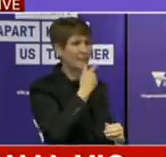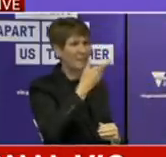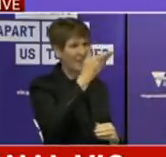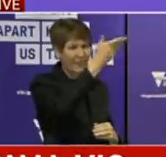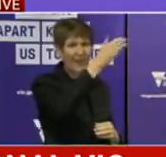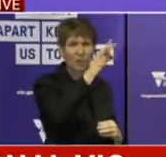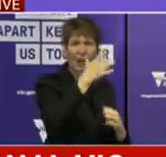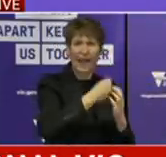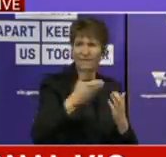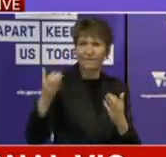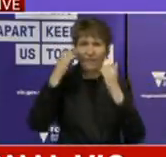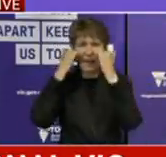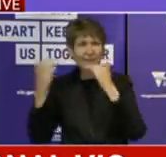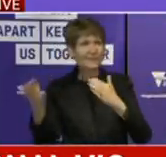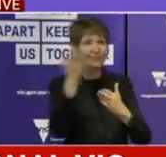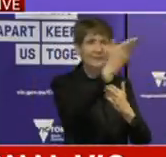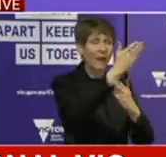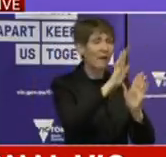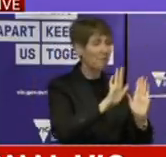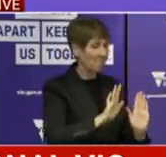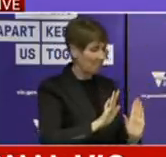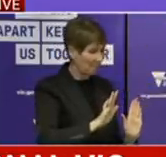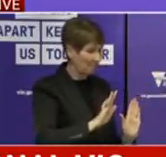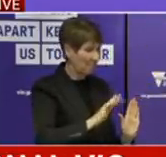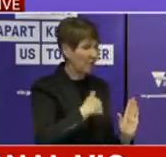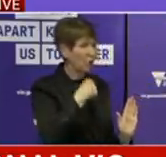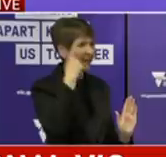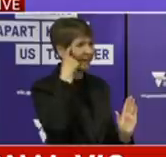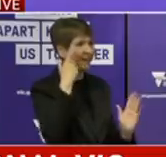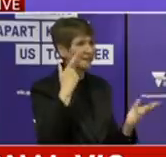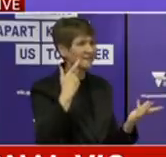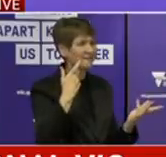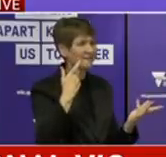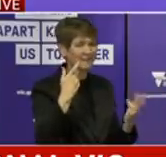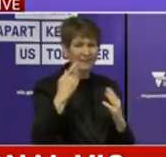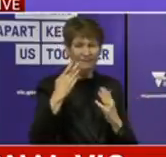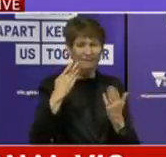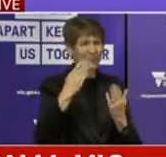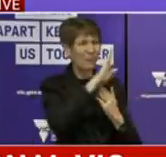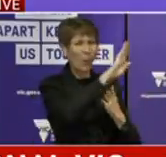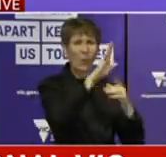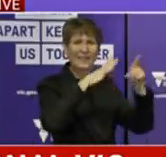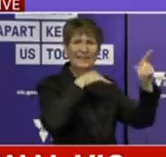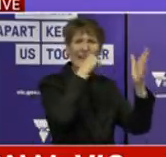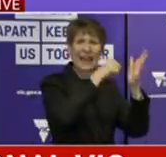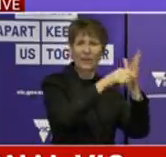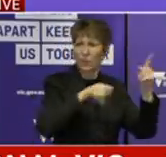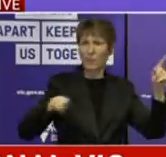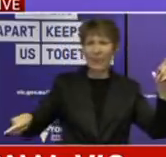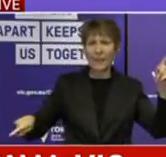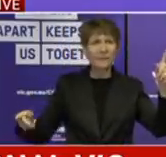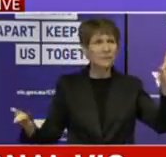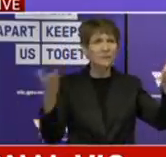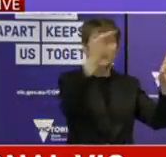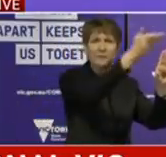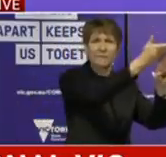contention that the Board somehow needs a letter from that agency in order to make a decision about the adequacy or otherwise of procurement